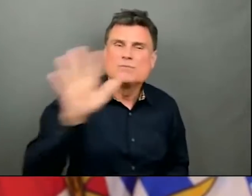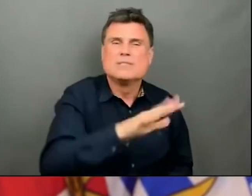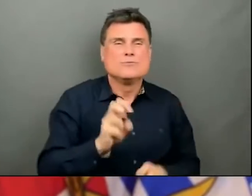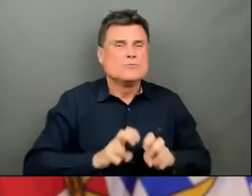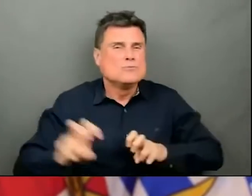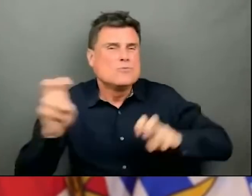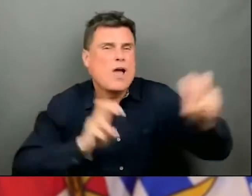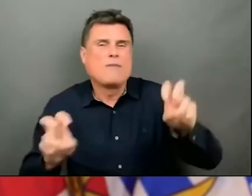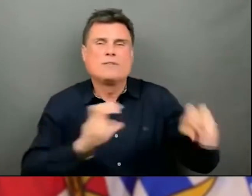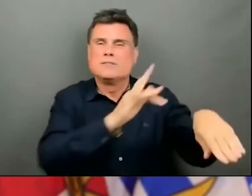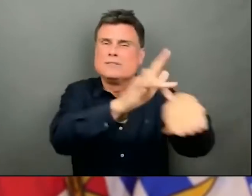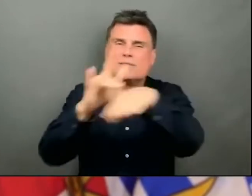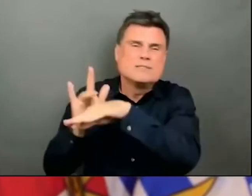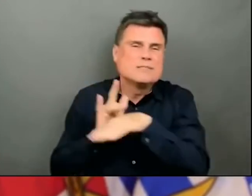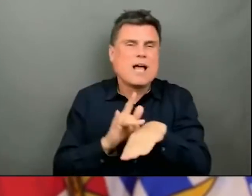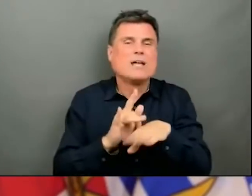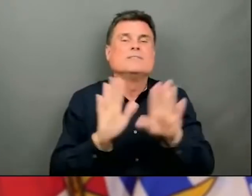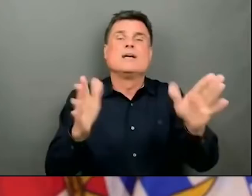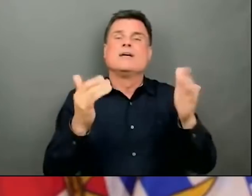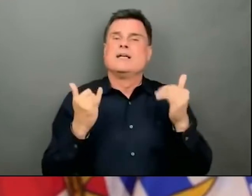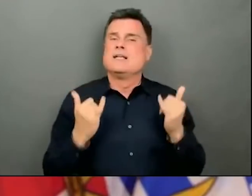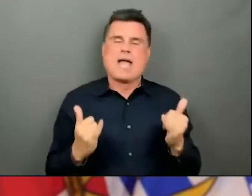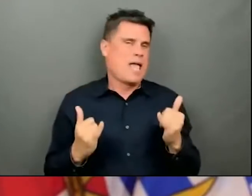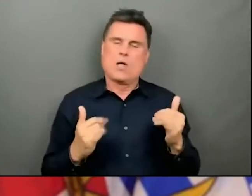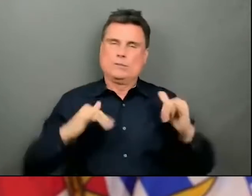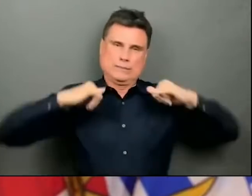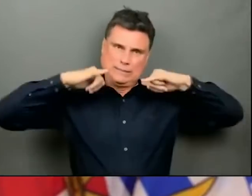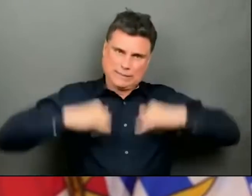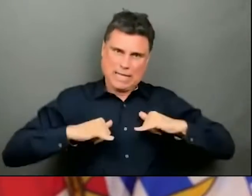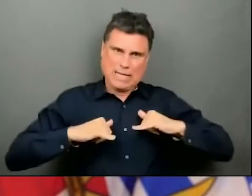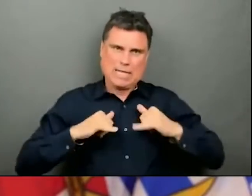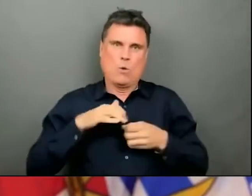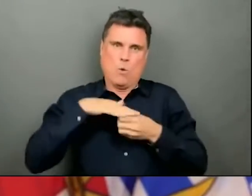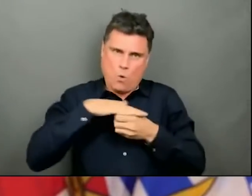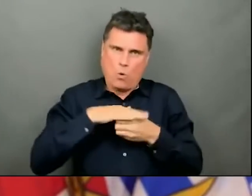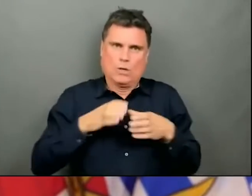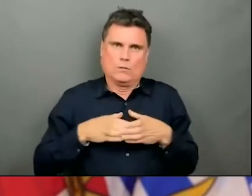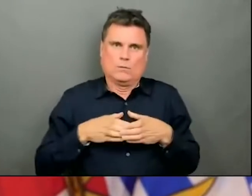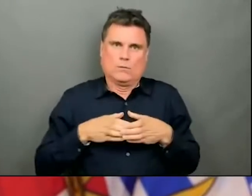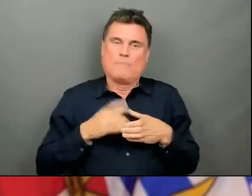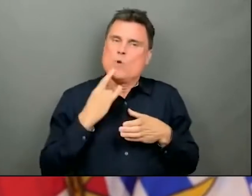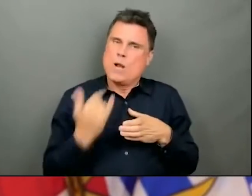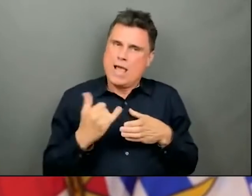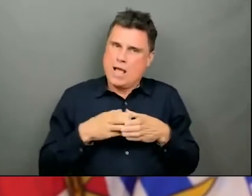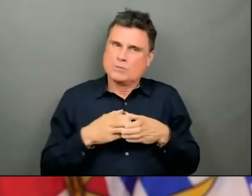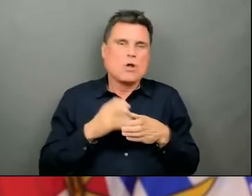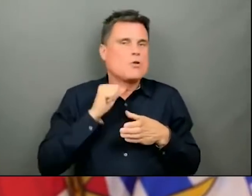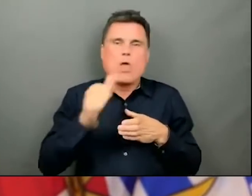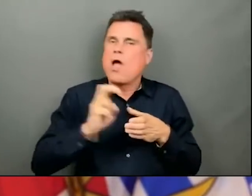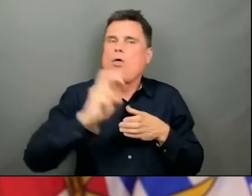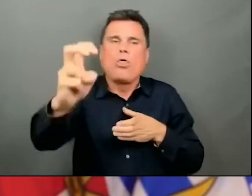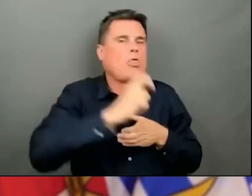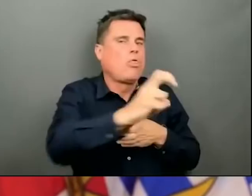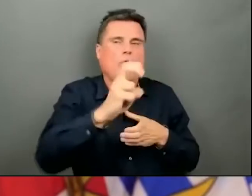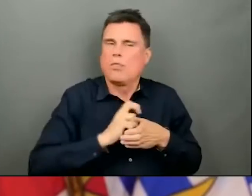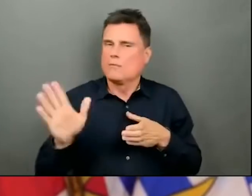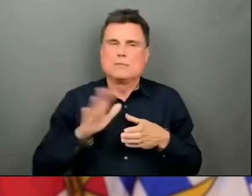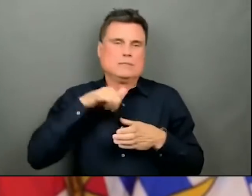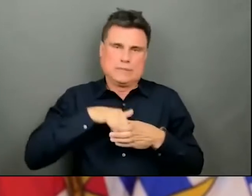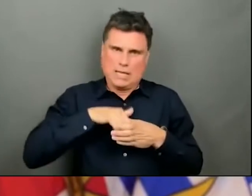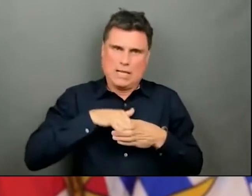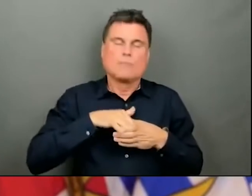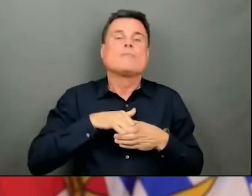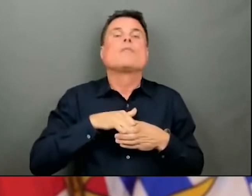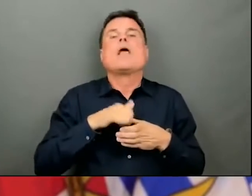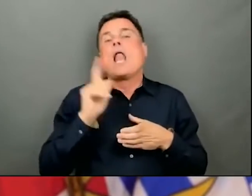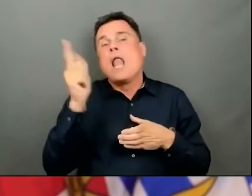your local area, until it is safe to go further away to other parts of our province. And like all of the orders that we